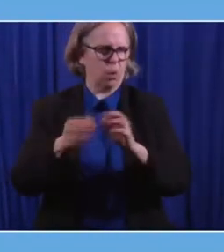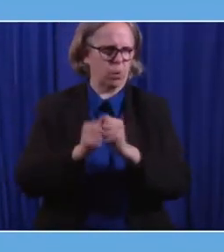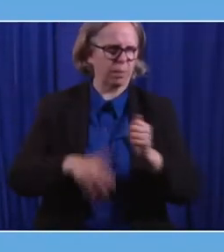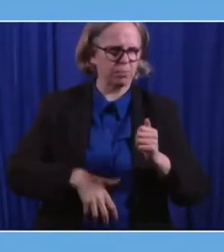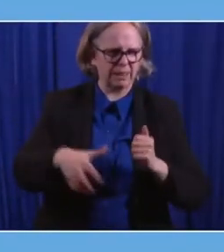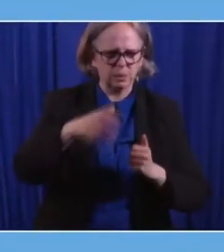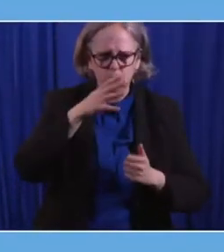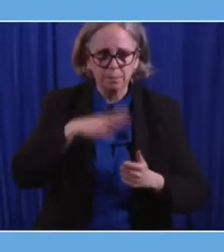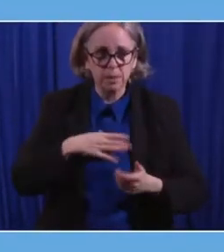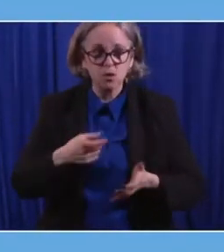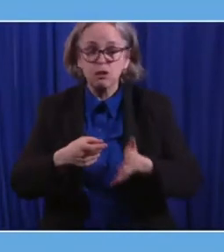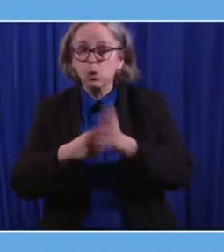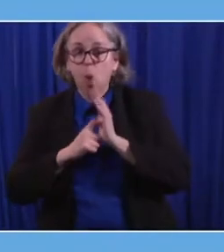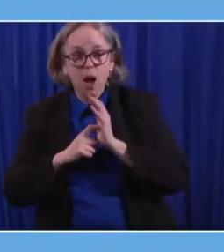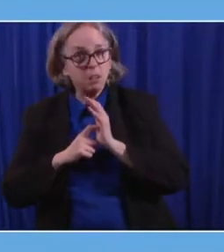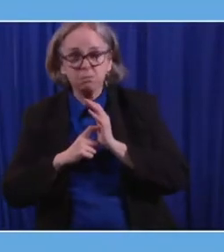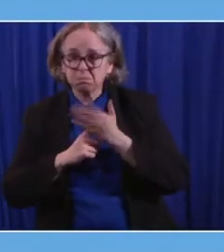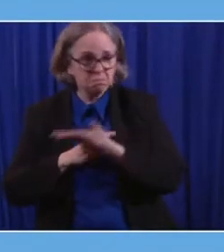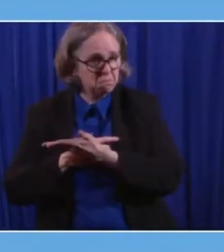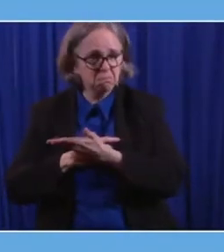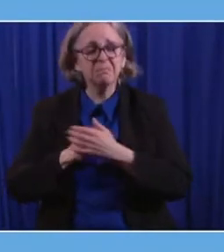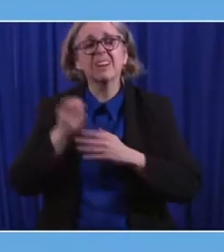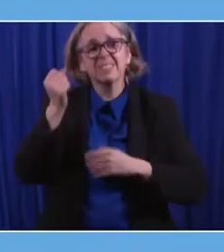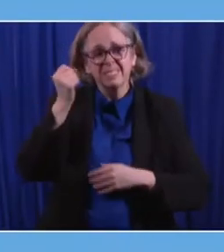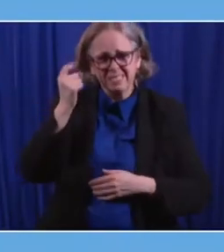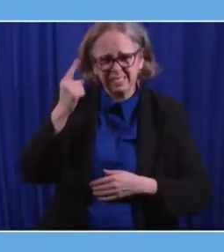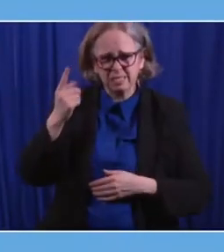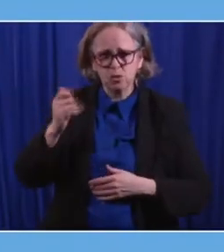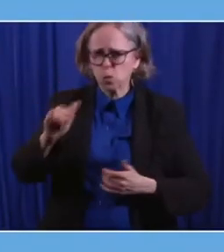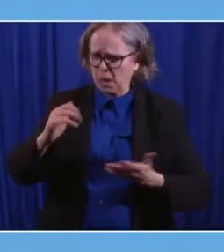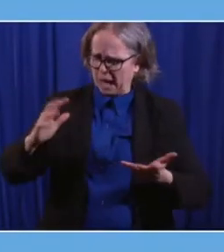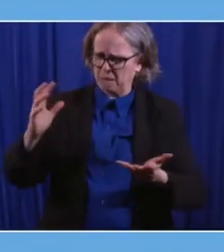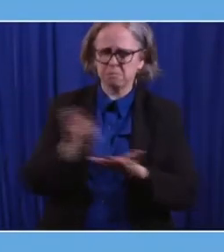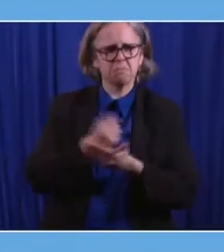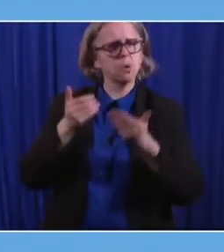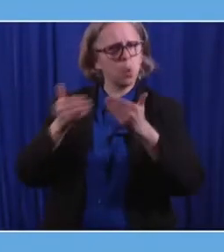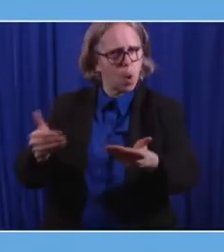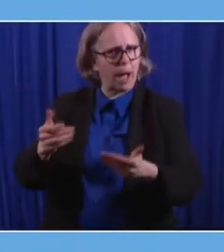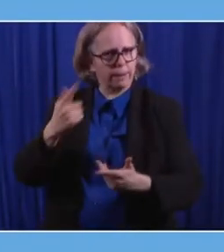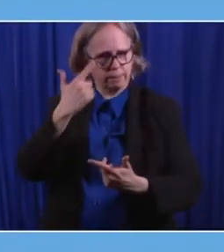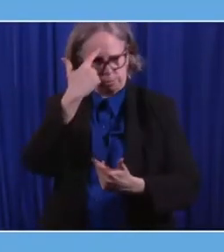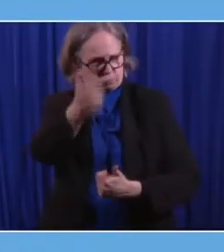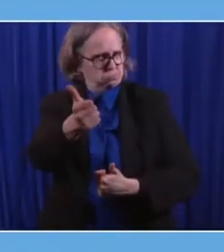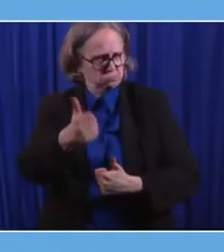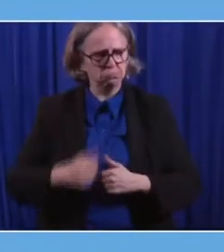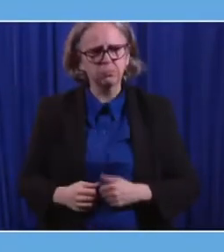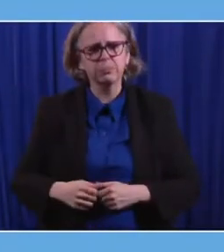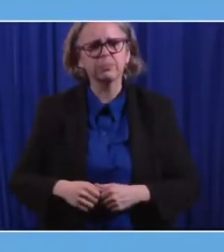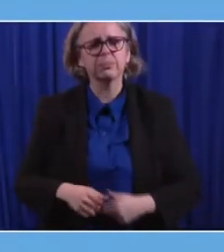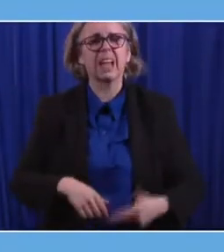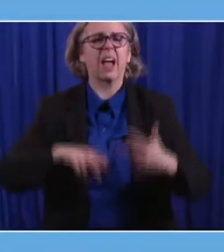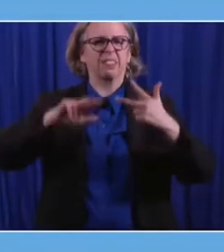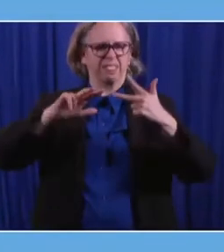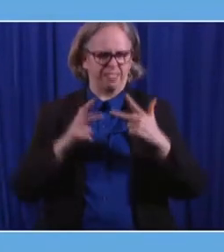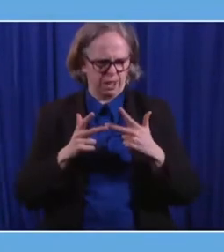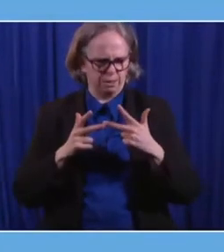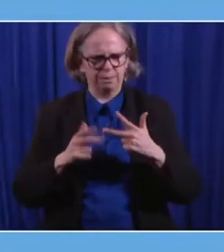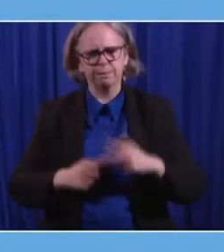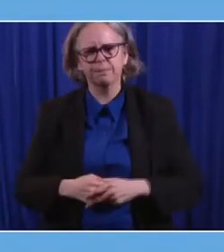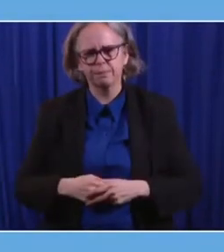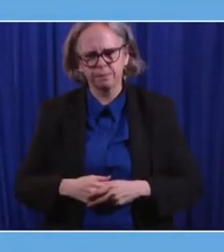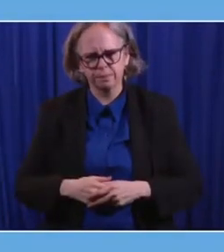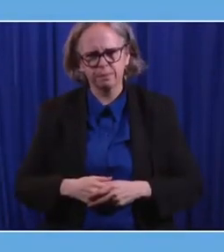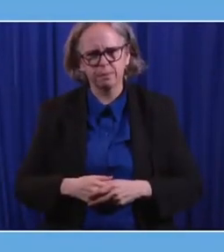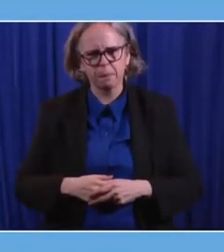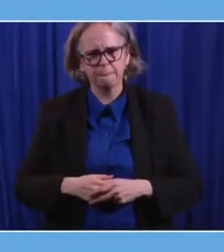But this is a group that we are making eligible eligible today. The next group, the third group, those who've had bone marrow